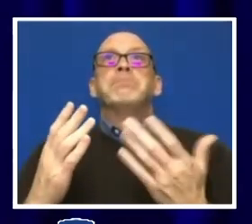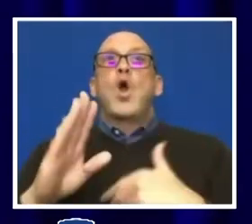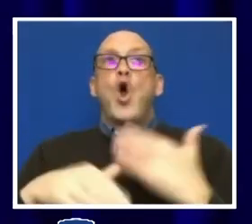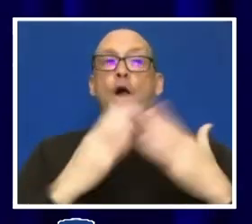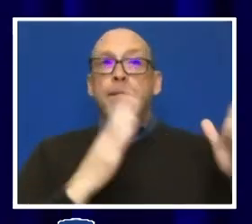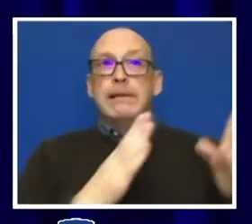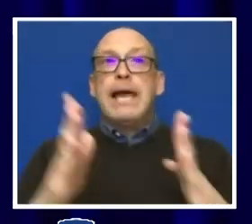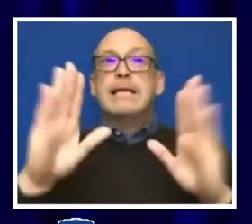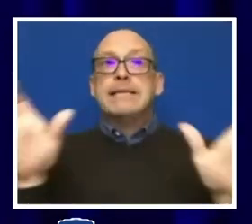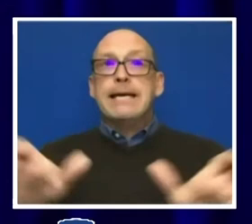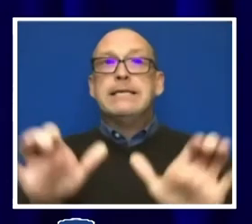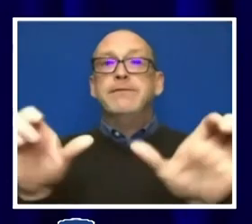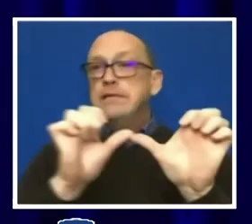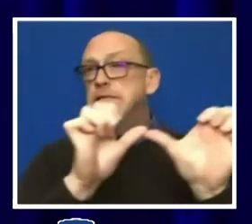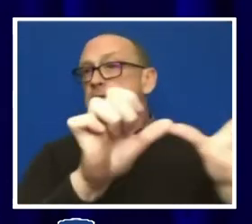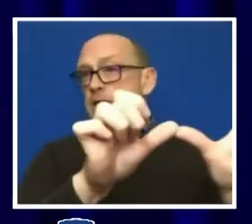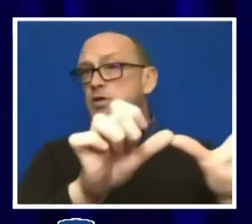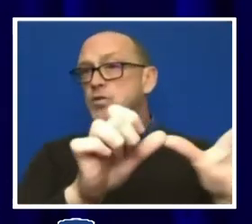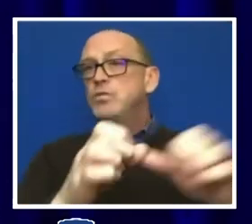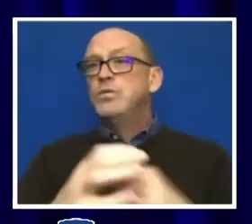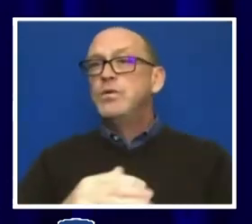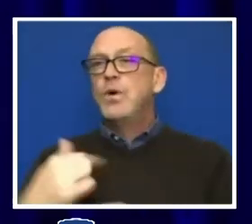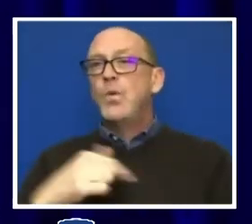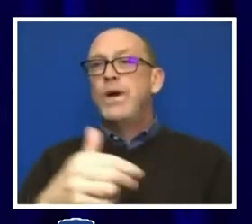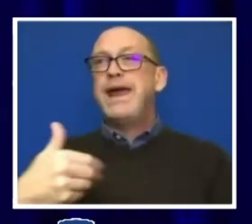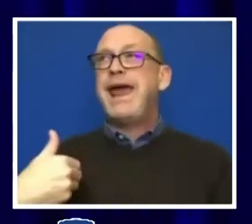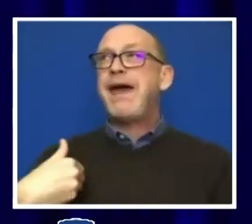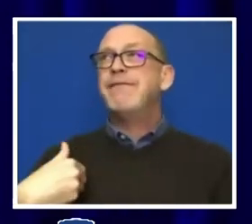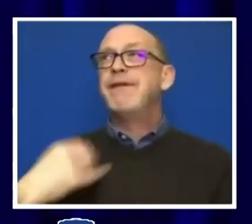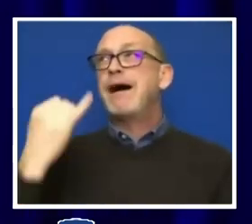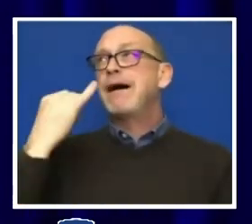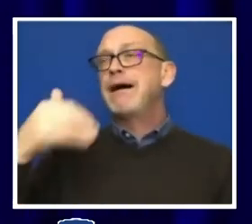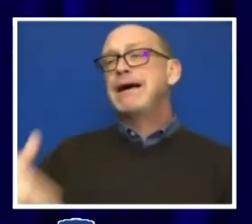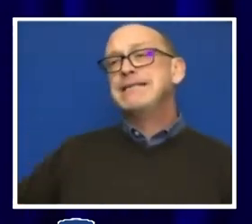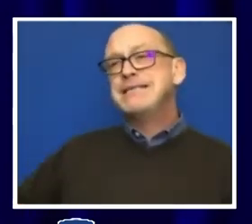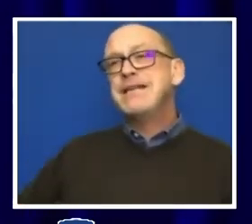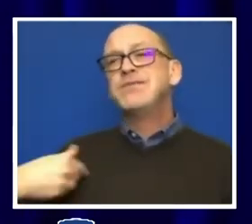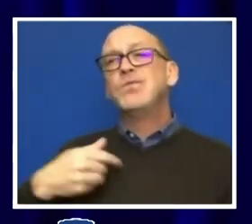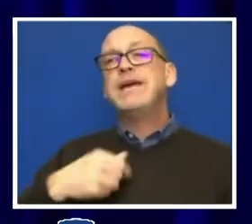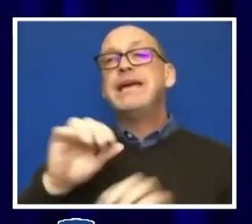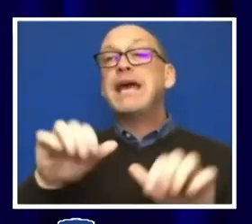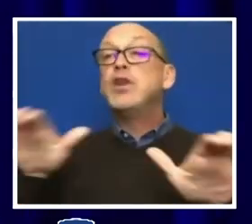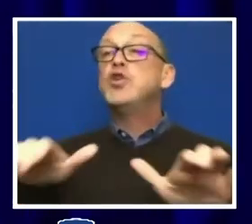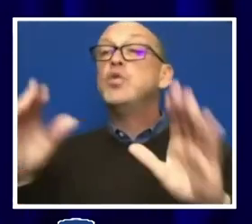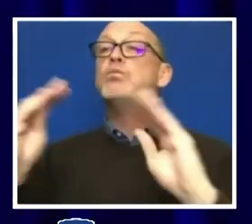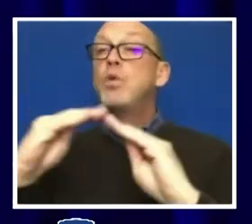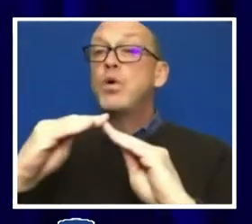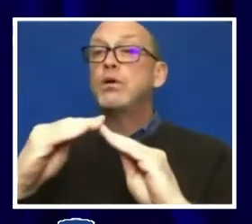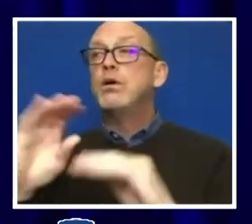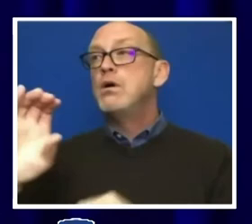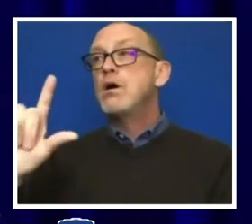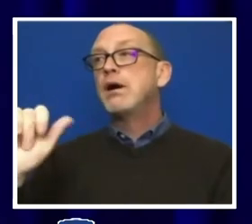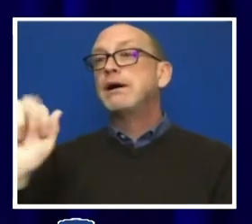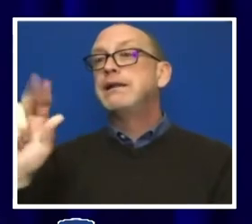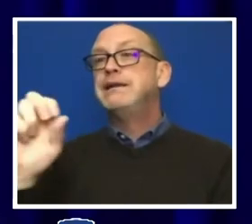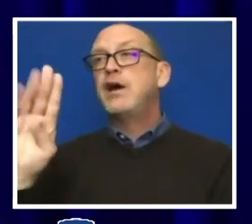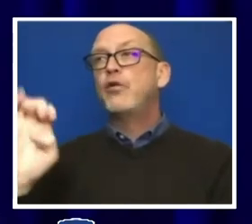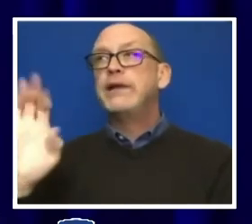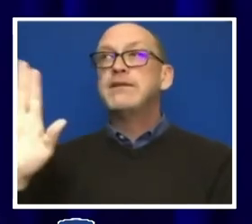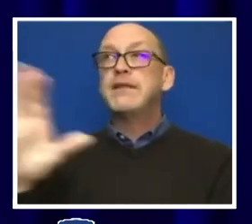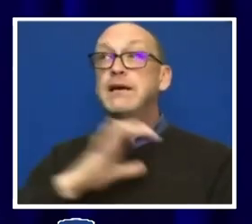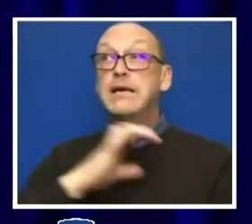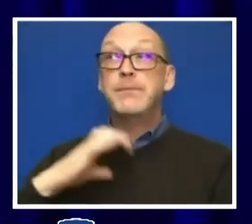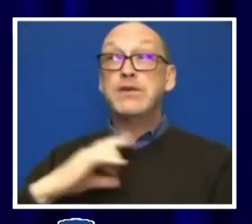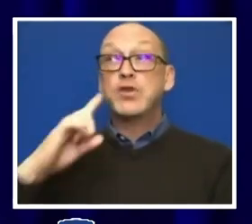ongoing, there is a sense we can do more. Clarence, perhaps you could share the commission's thoughts on that